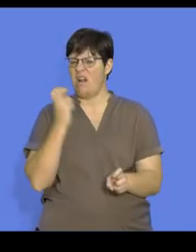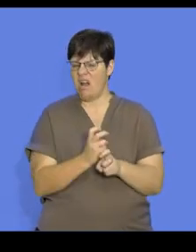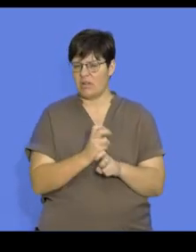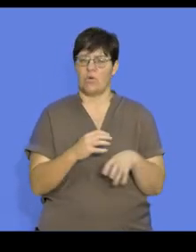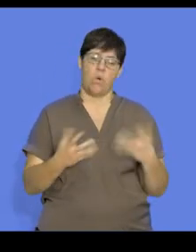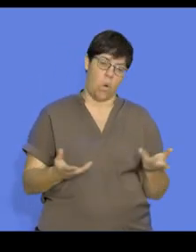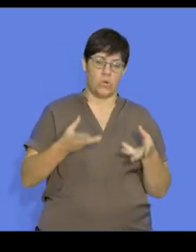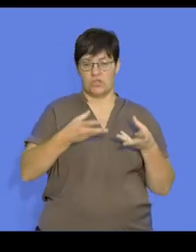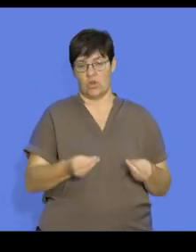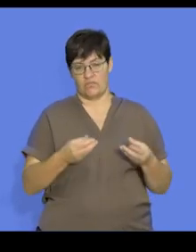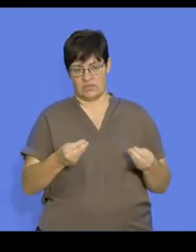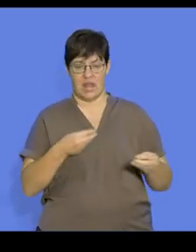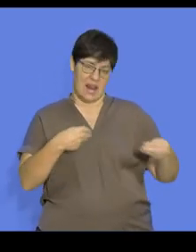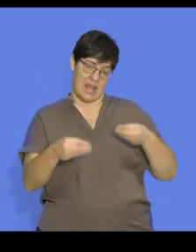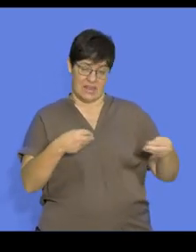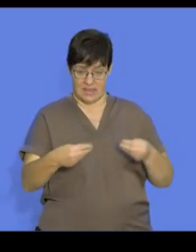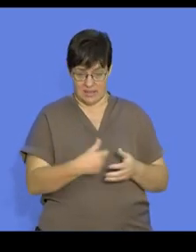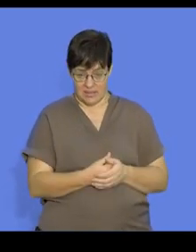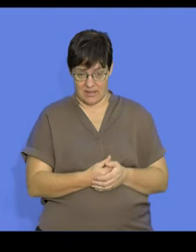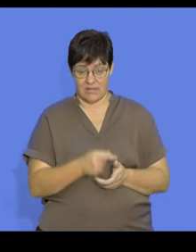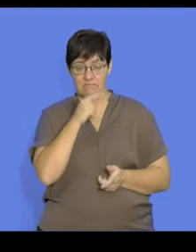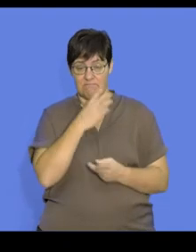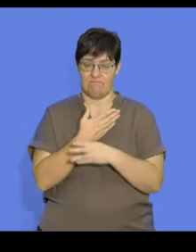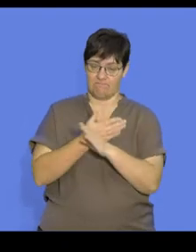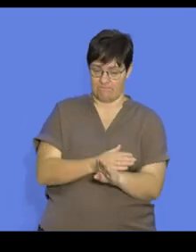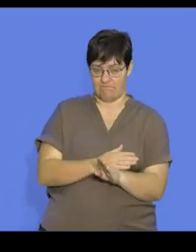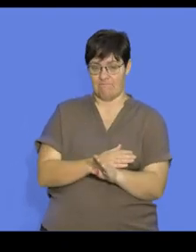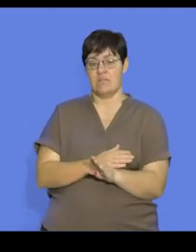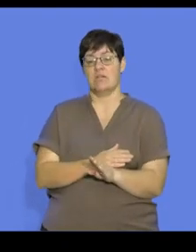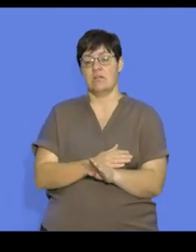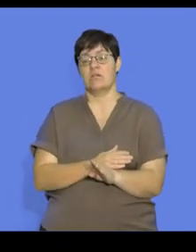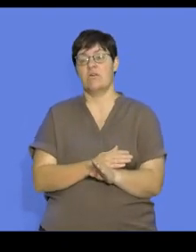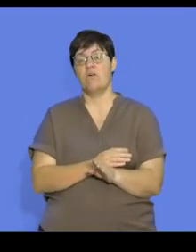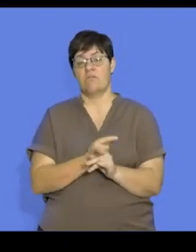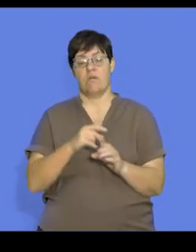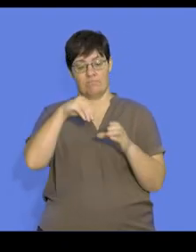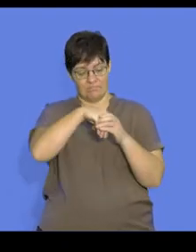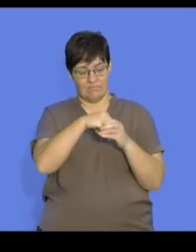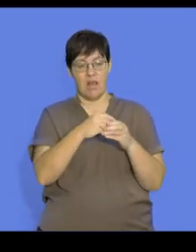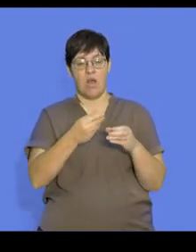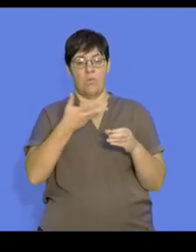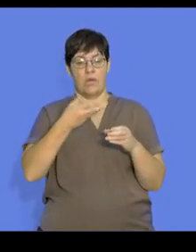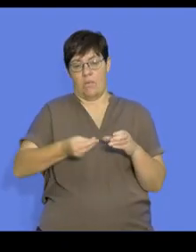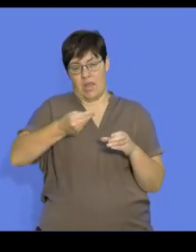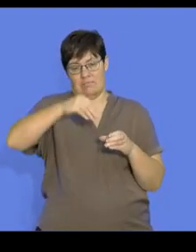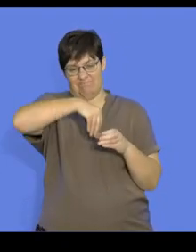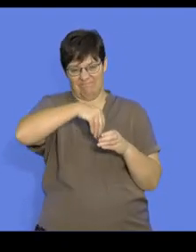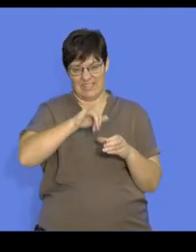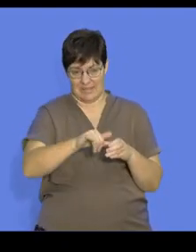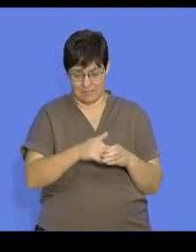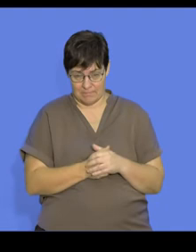could be a hard shell or a soft leathery shell. And that shell prevents the desiccation or the dehydration of the egg.